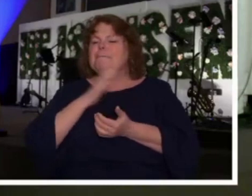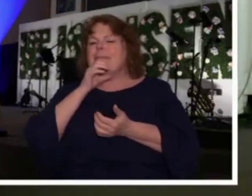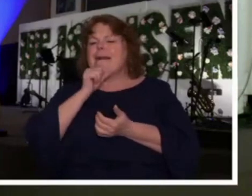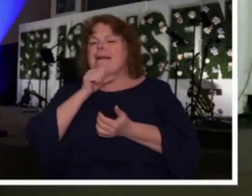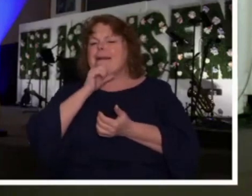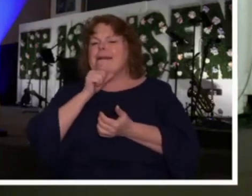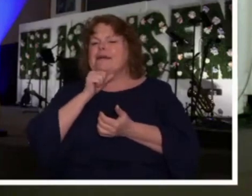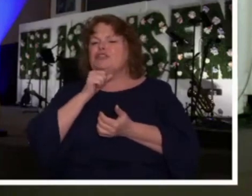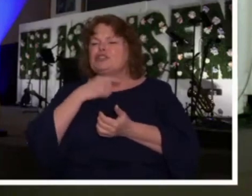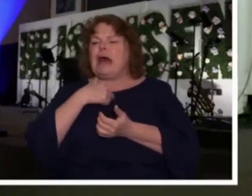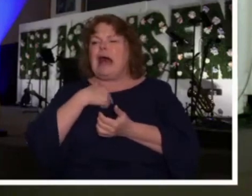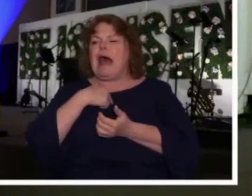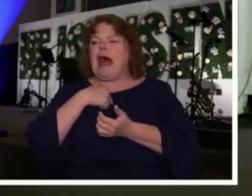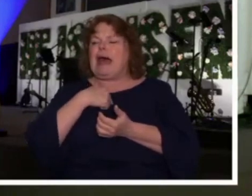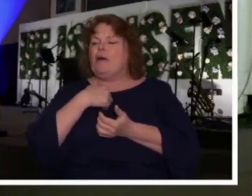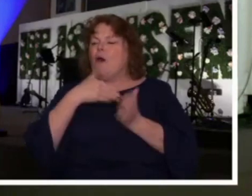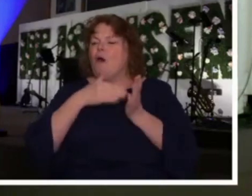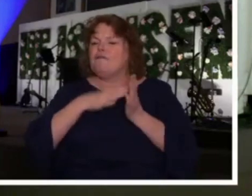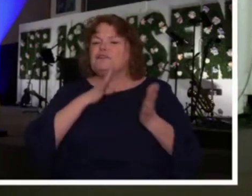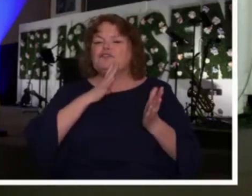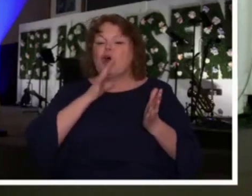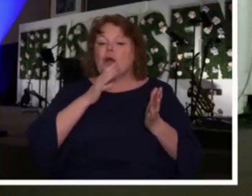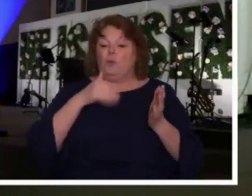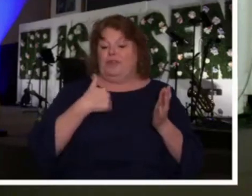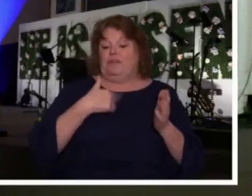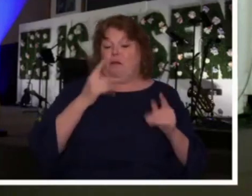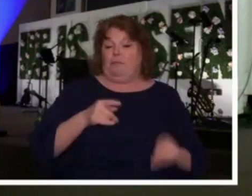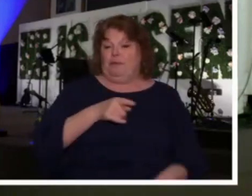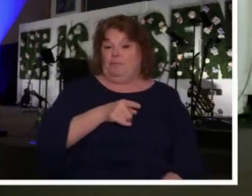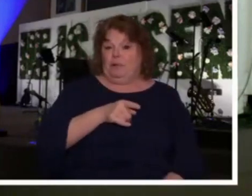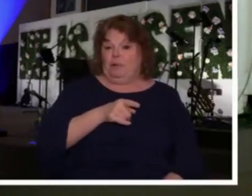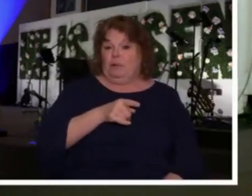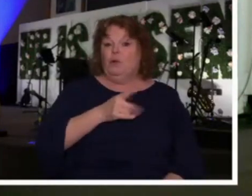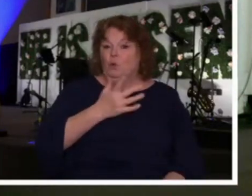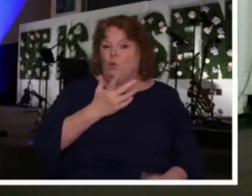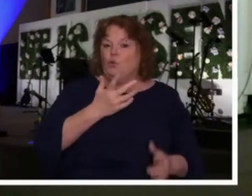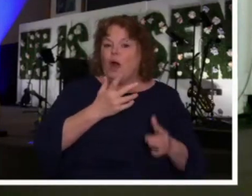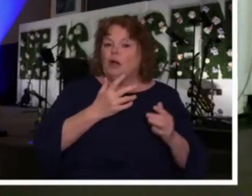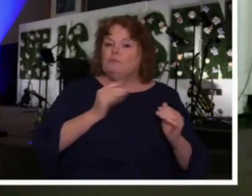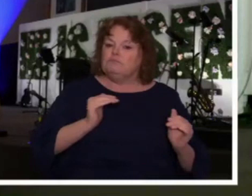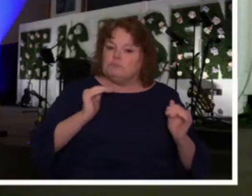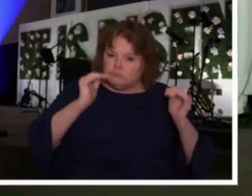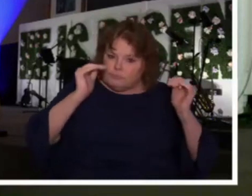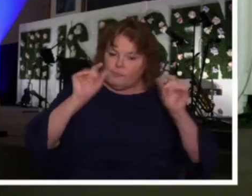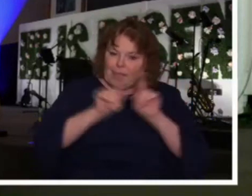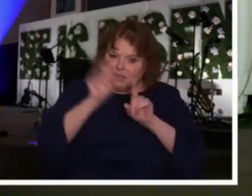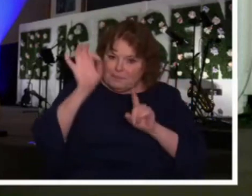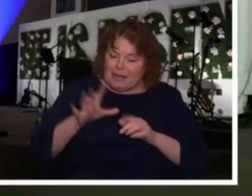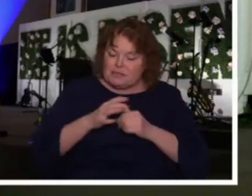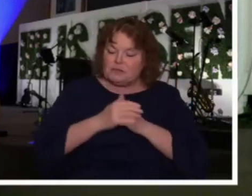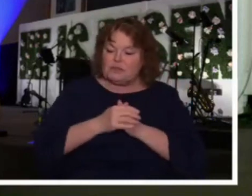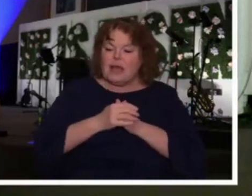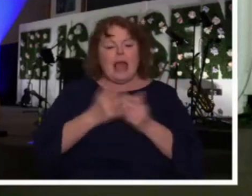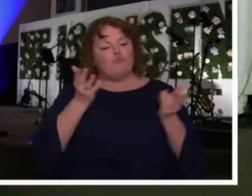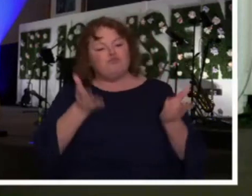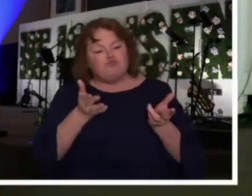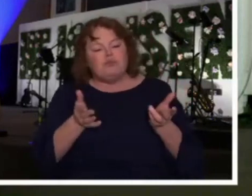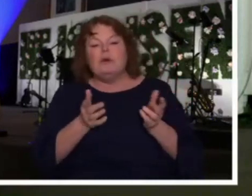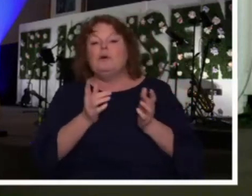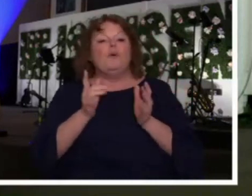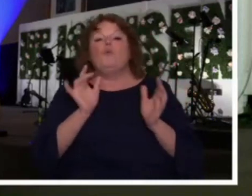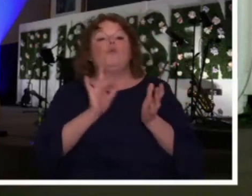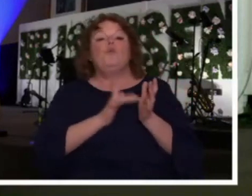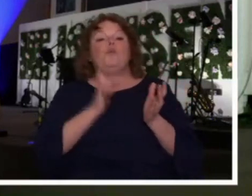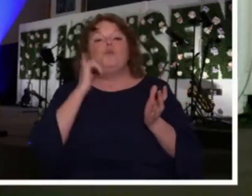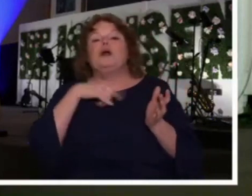opportunity to talk to younger pastors who are just coming up and we have conversations about what it means to pastor the gifts of the